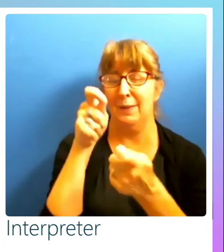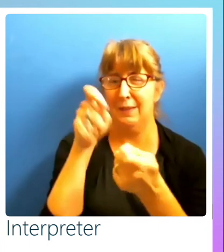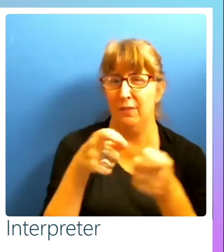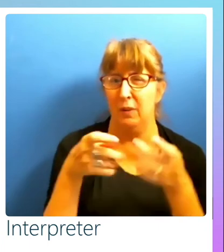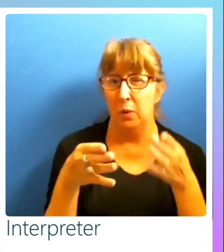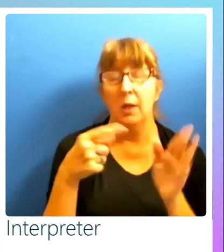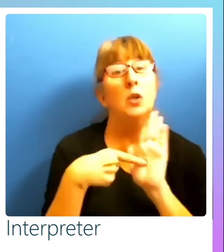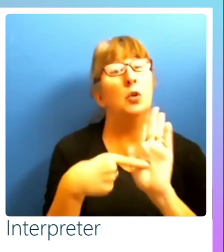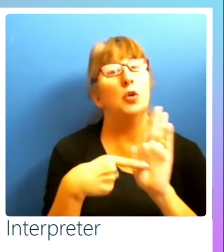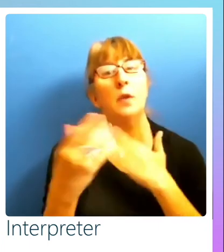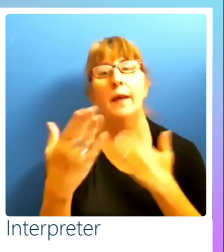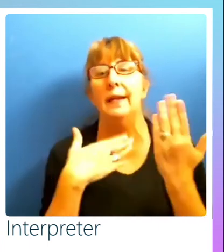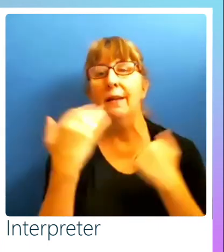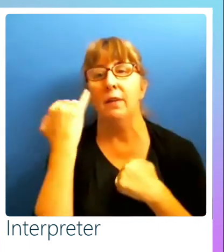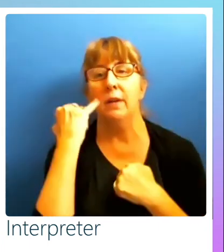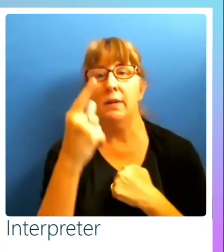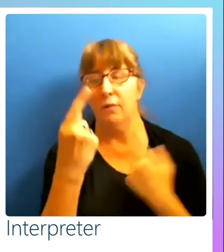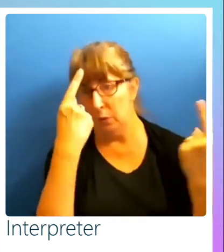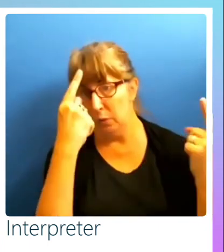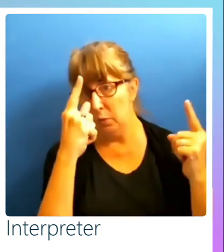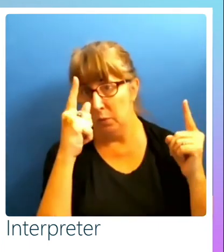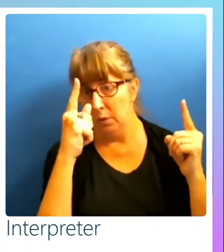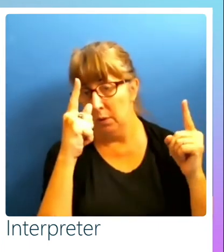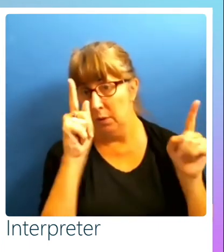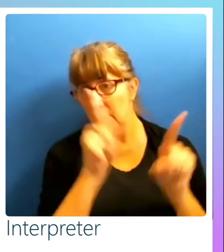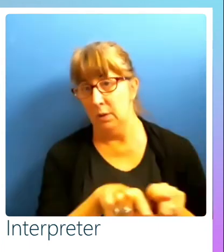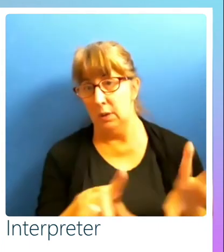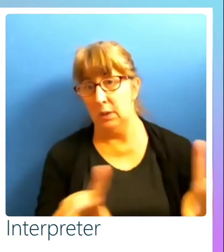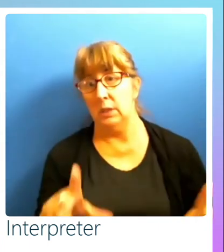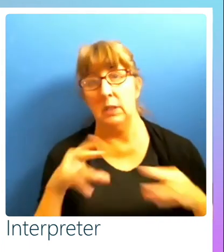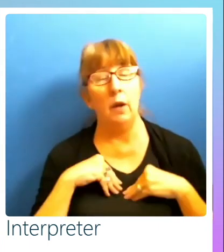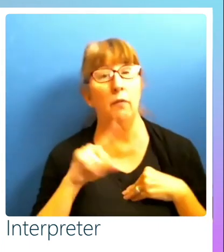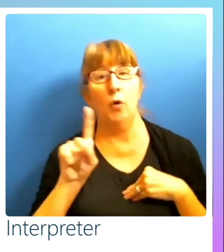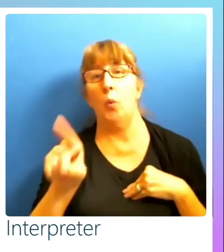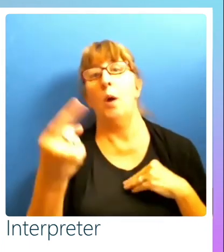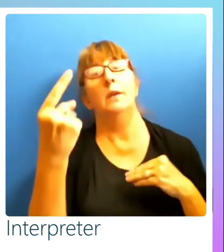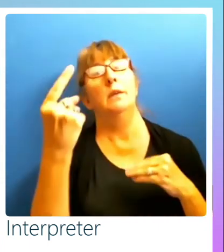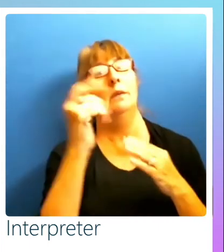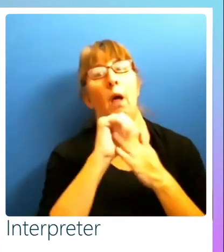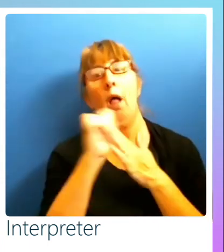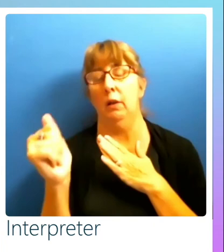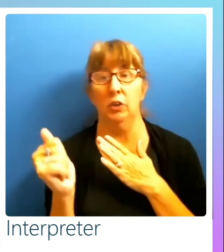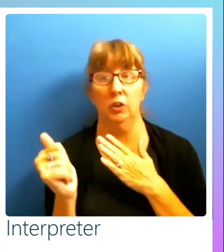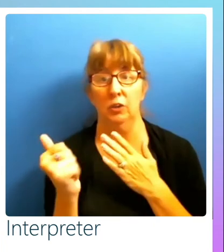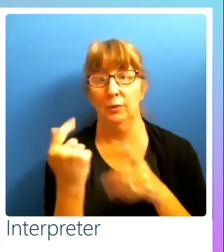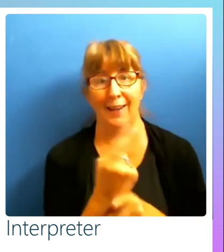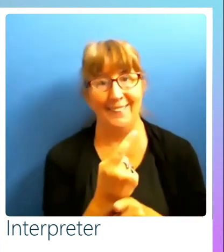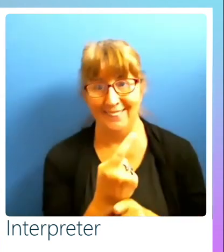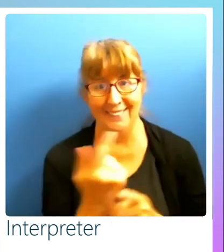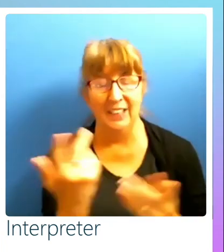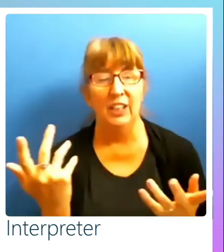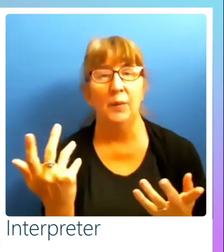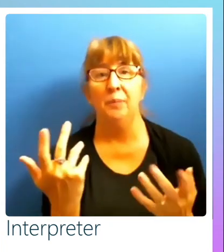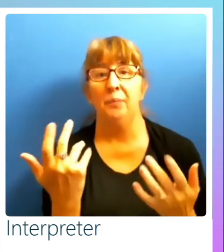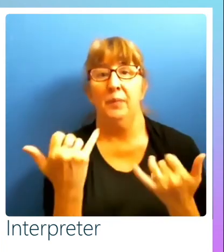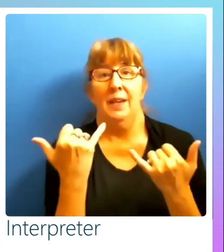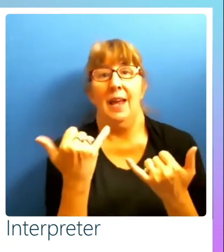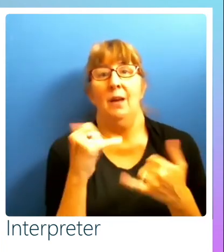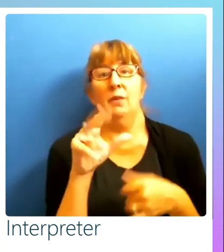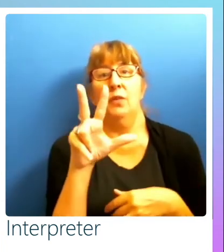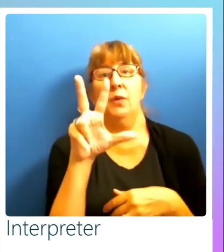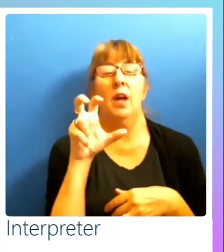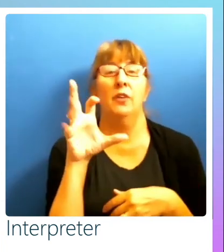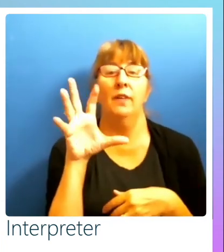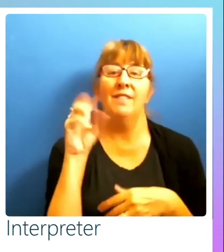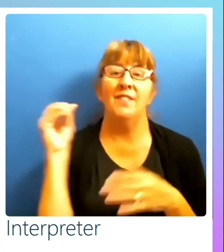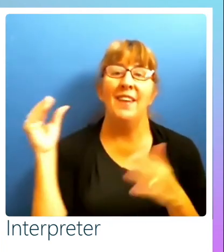show you that even if you settle for a dollar, let's see the old prices, right, we settle for one dollar, right, it's now $350